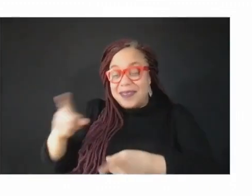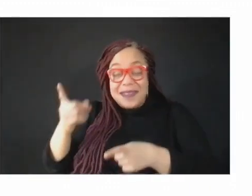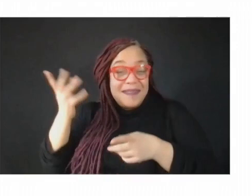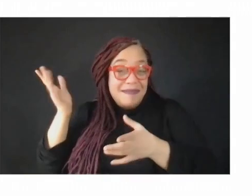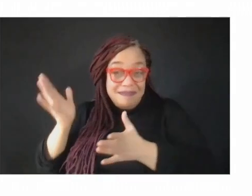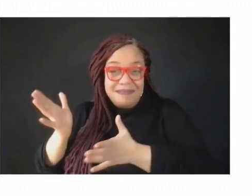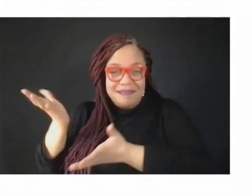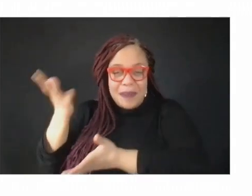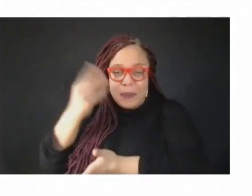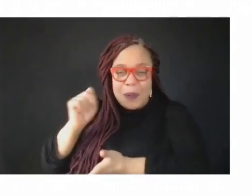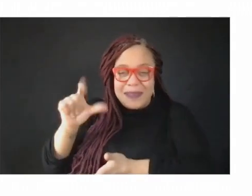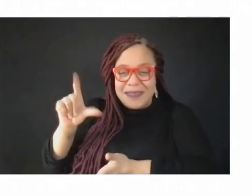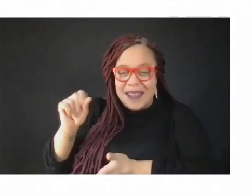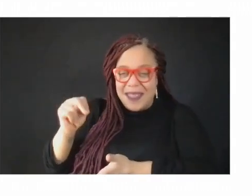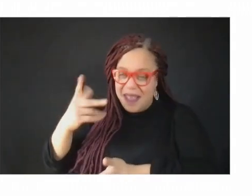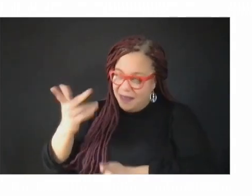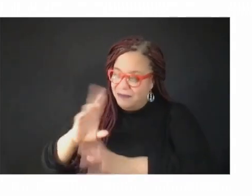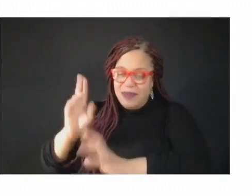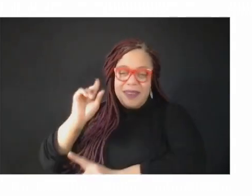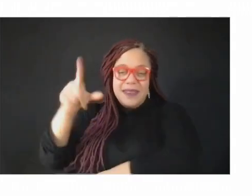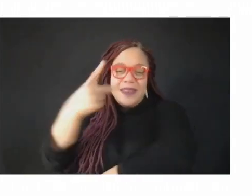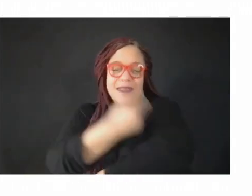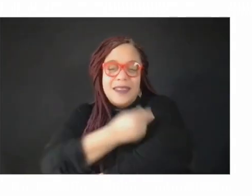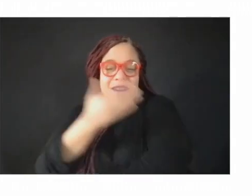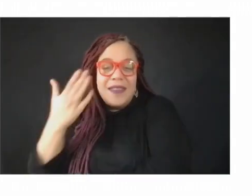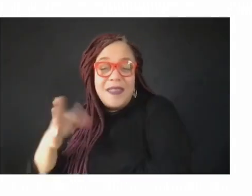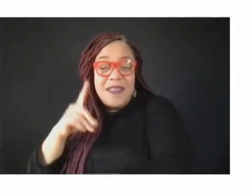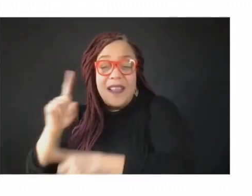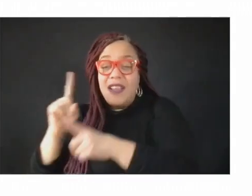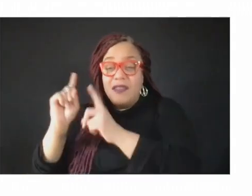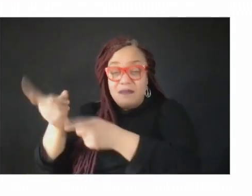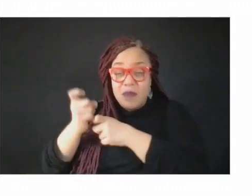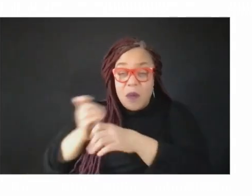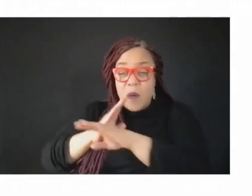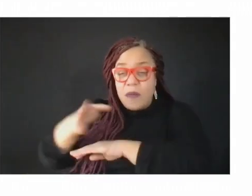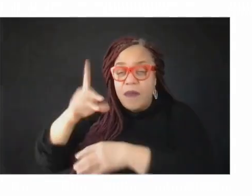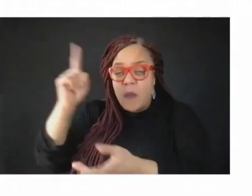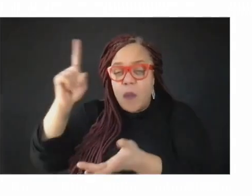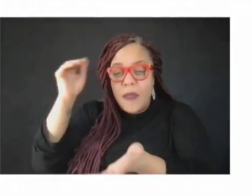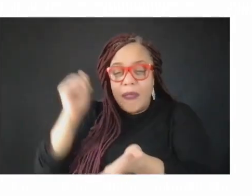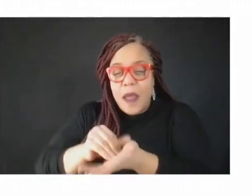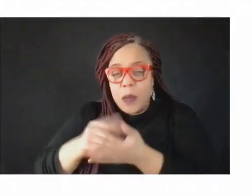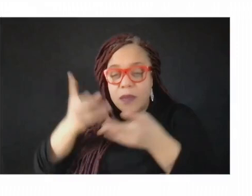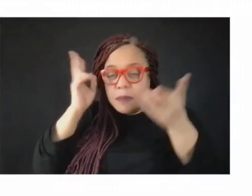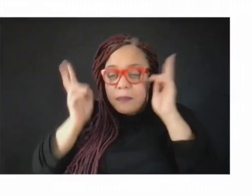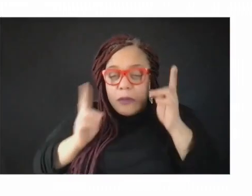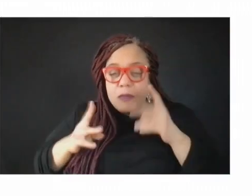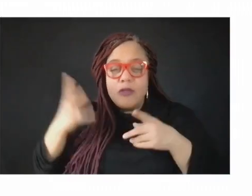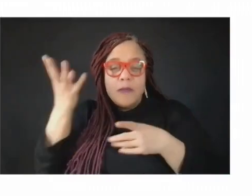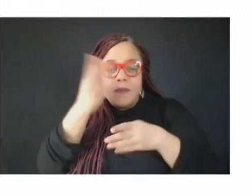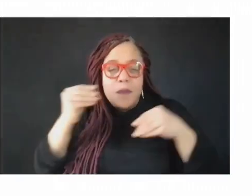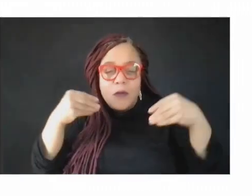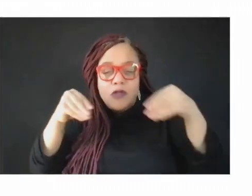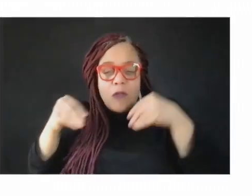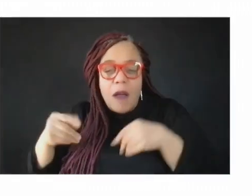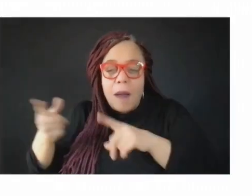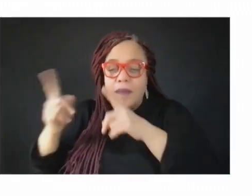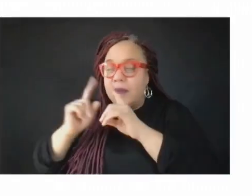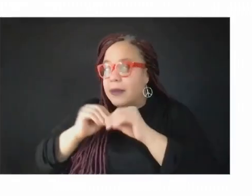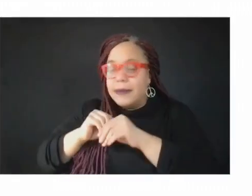,000 barbershops and beauty salons across the nation into the network. We are reaching the people at the hell no wall.